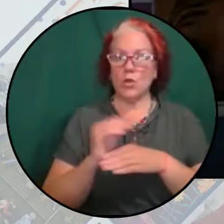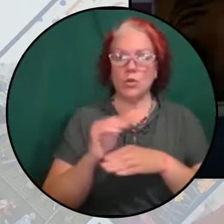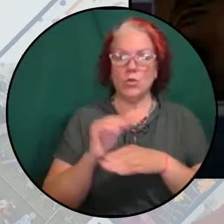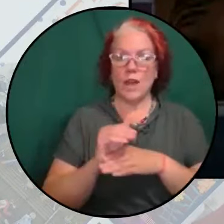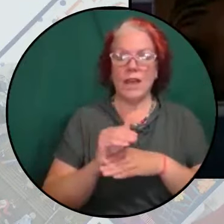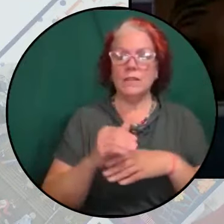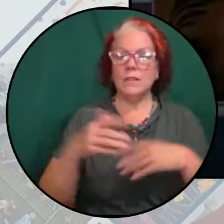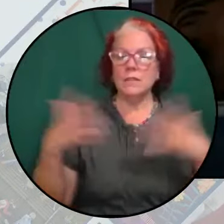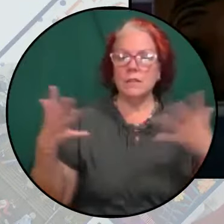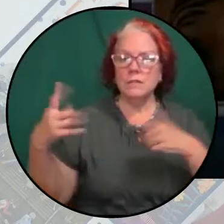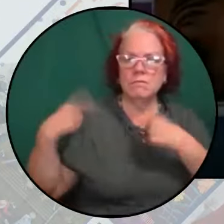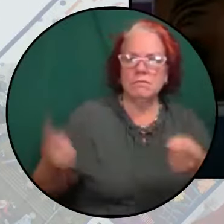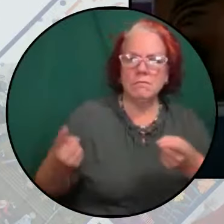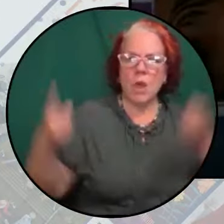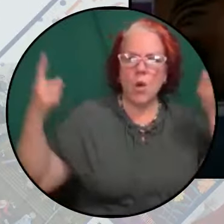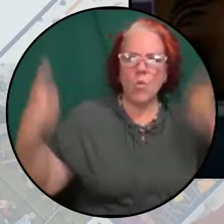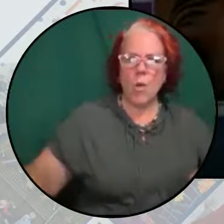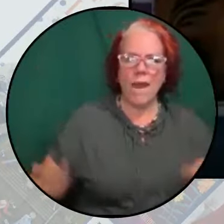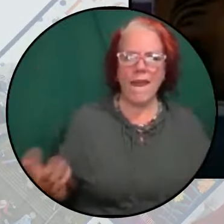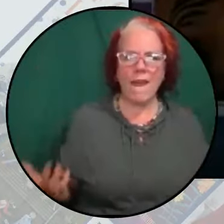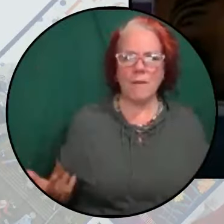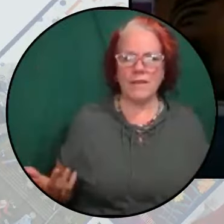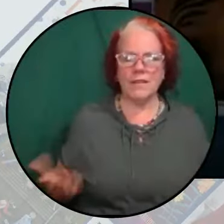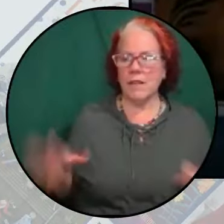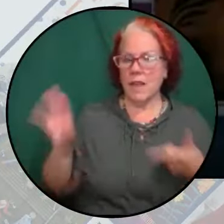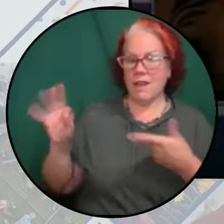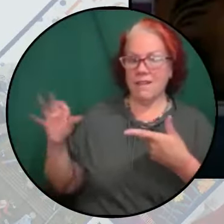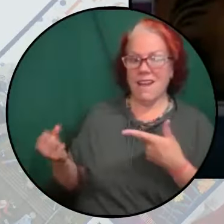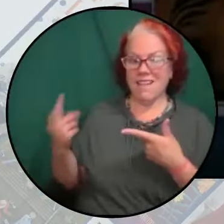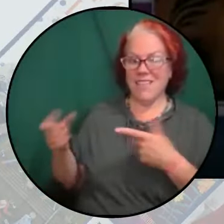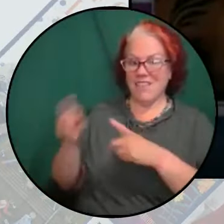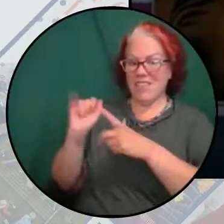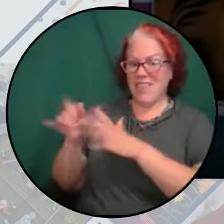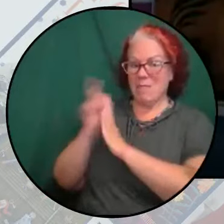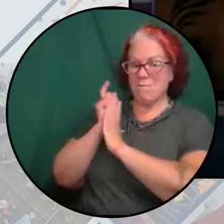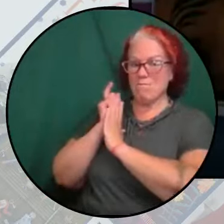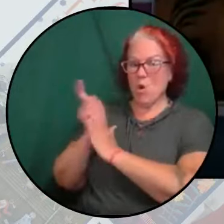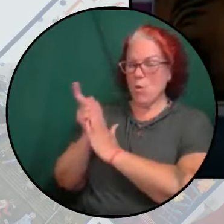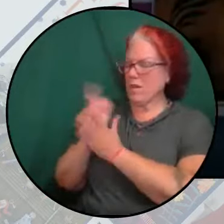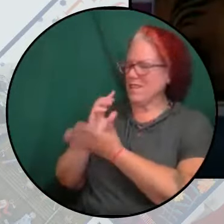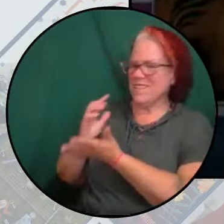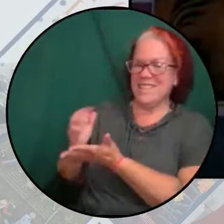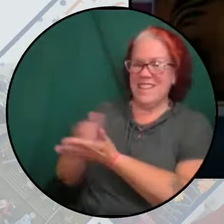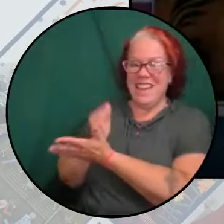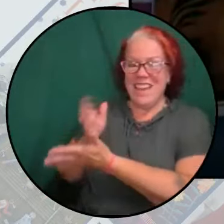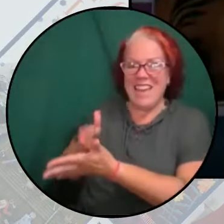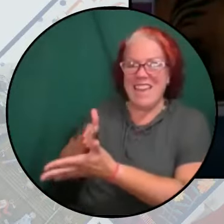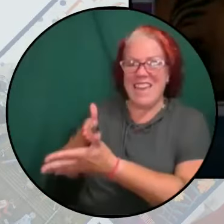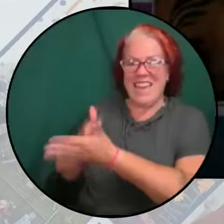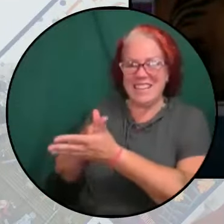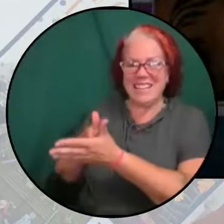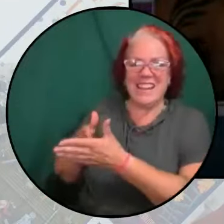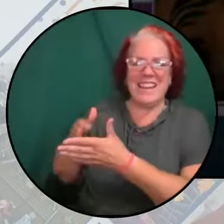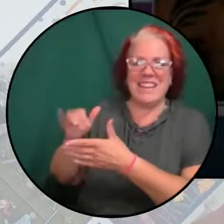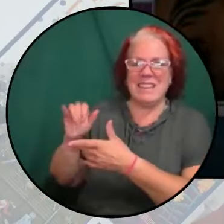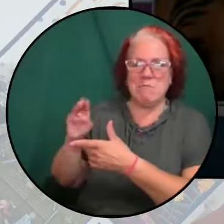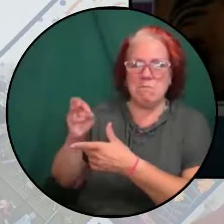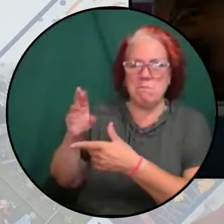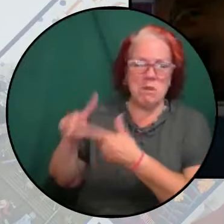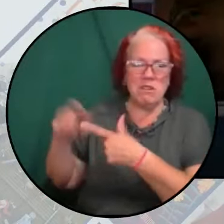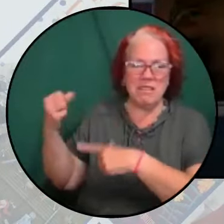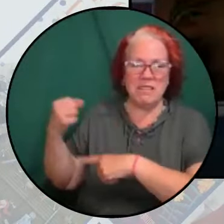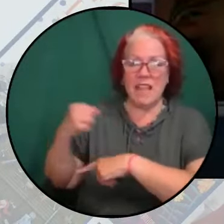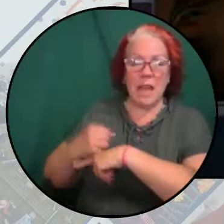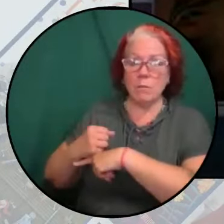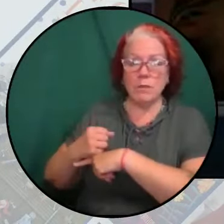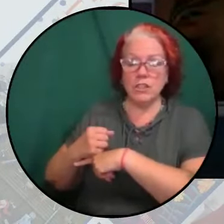what happened to that post-9-1-1 moment of anti-imperialist abolition? Despite